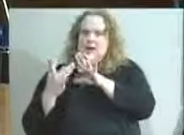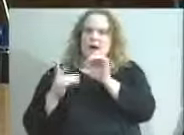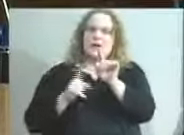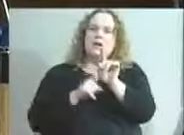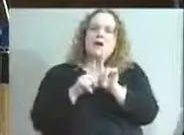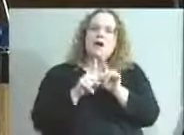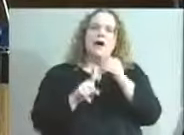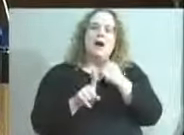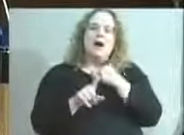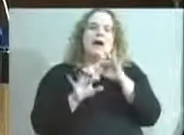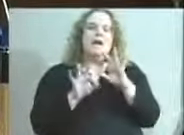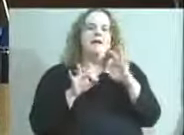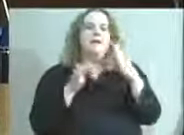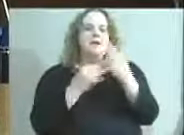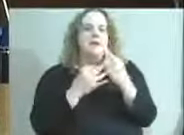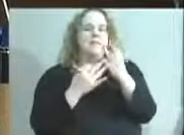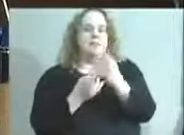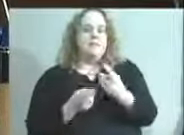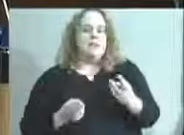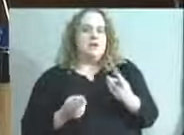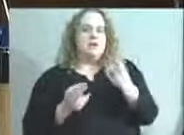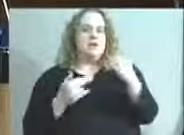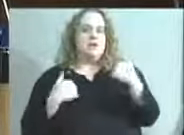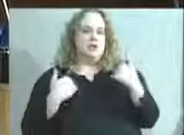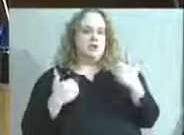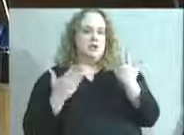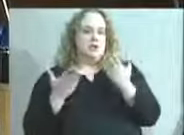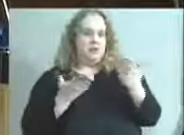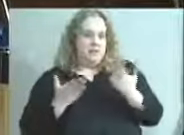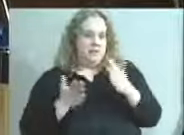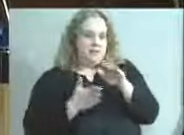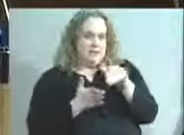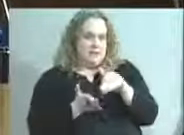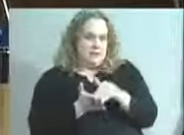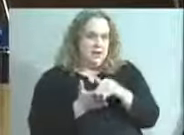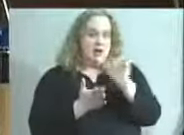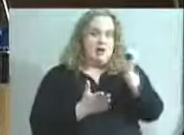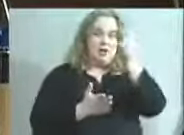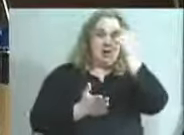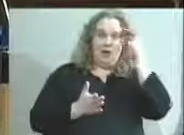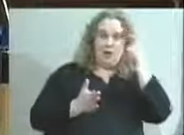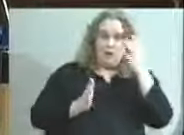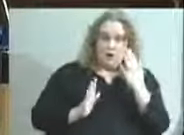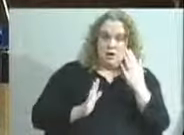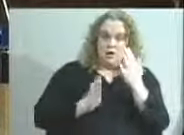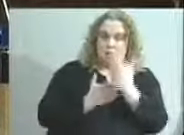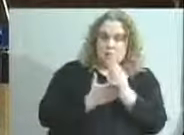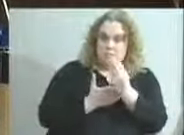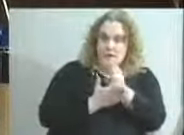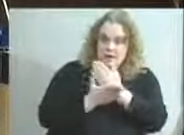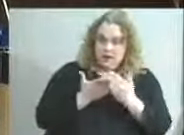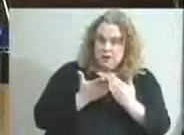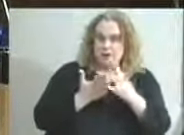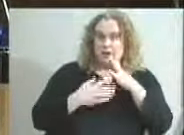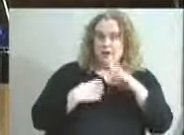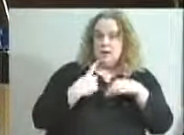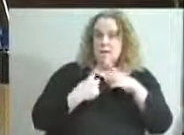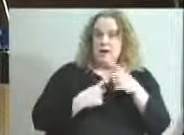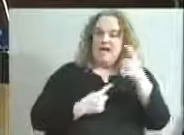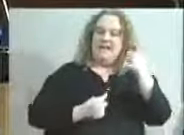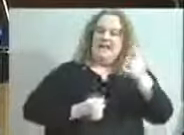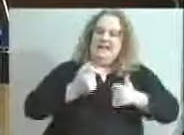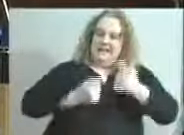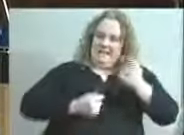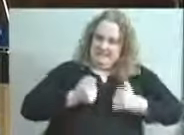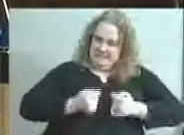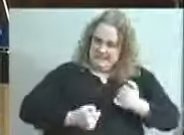our family resource and youth services center. Now, as you know, the governor's budget has talked about eliminating those funds. It appears, at least according to the election